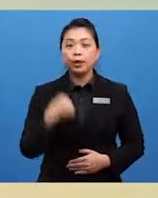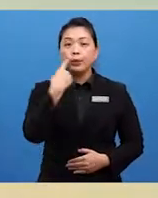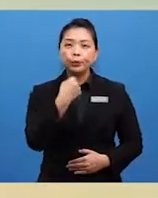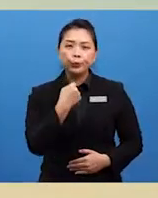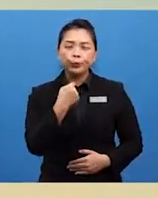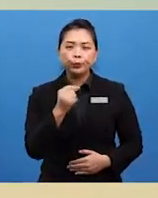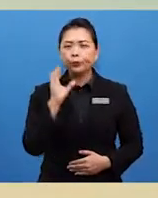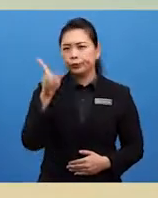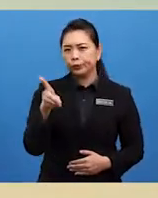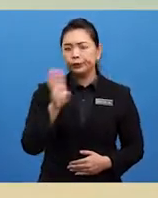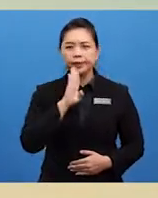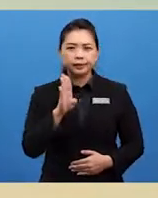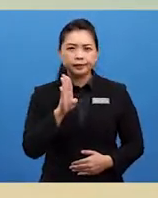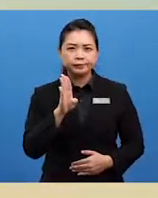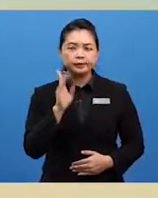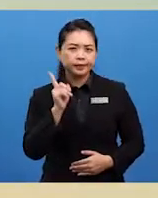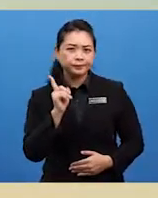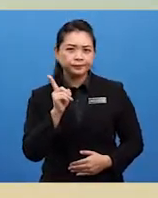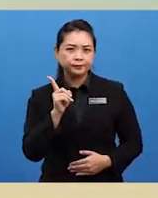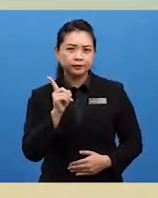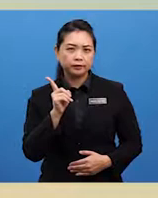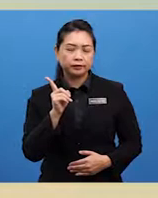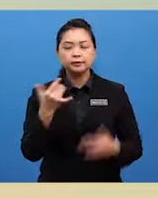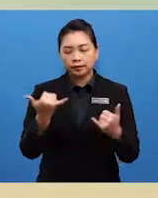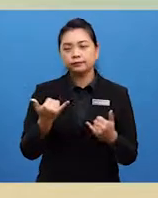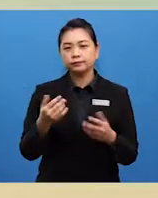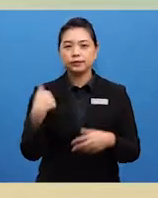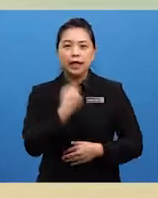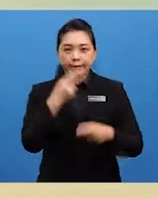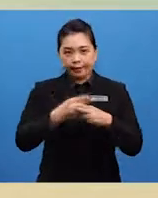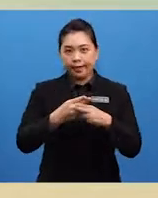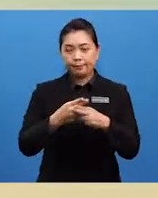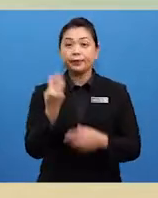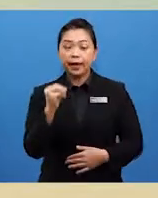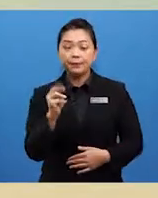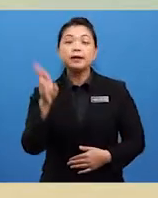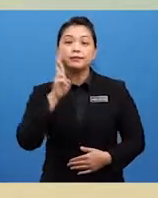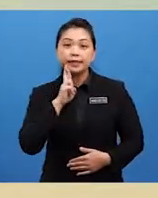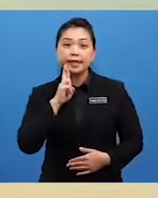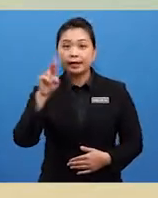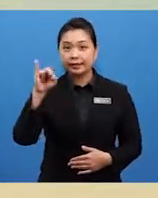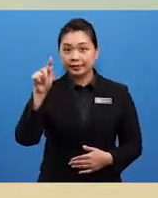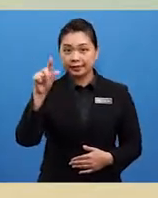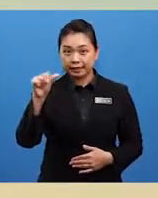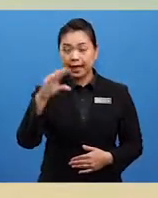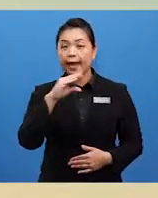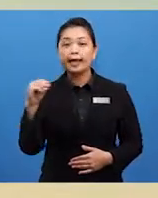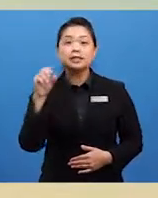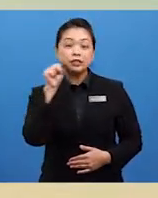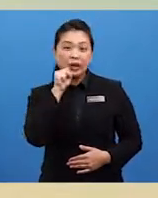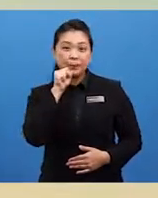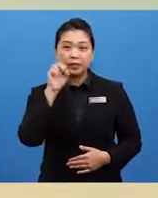they be? Let's name them Rita and Sharpie.